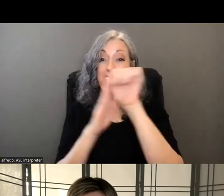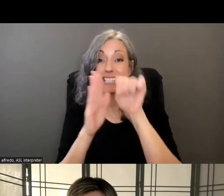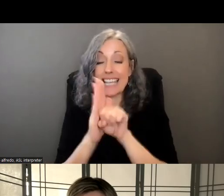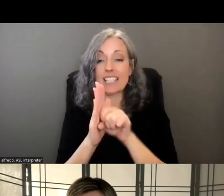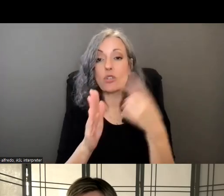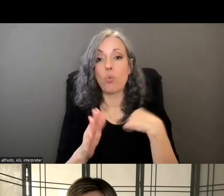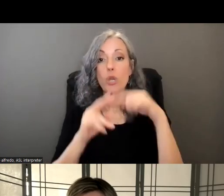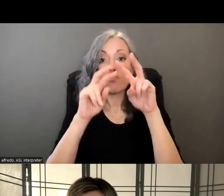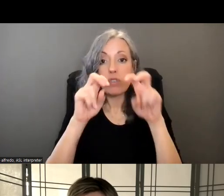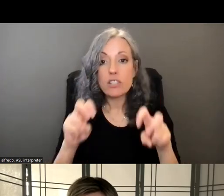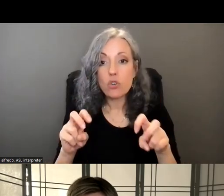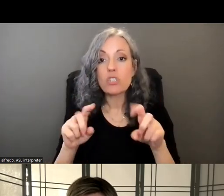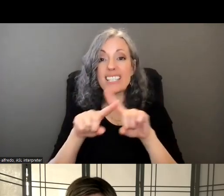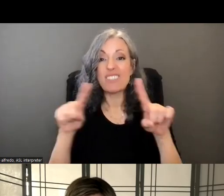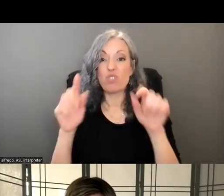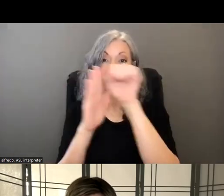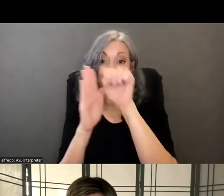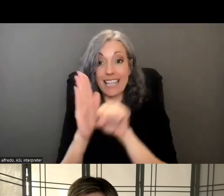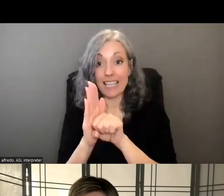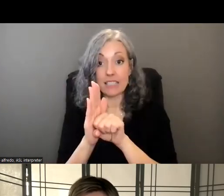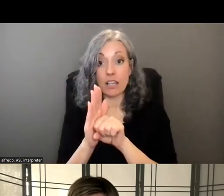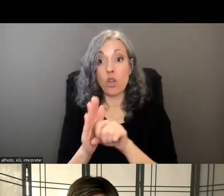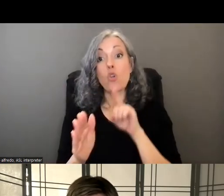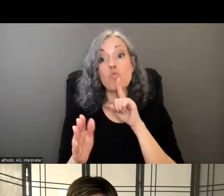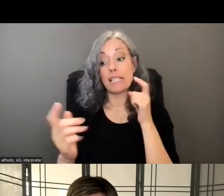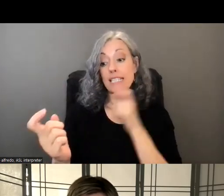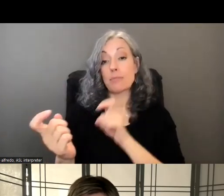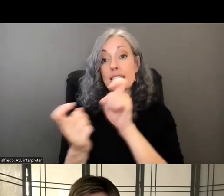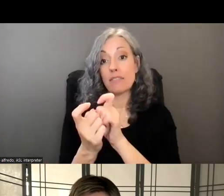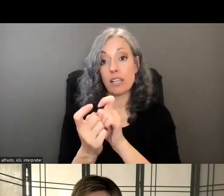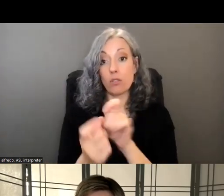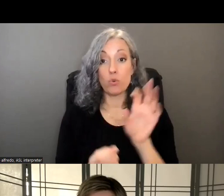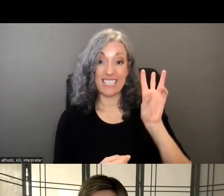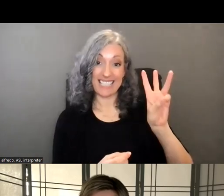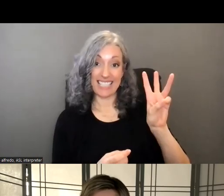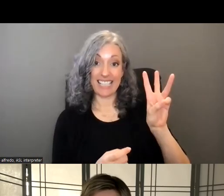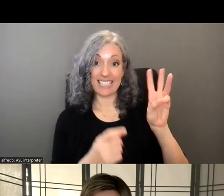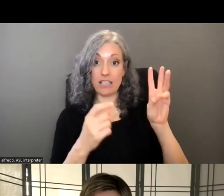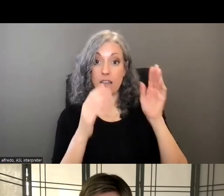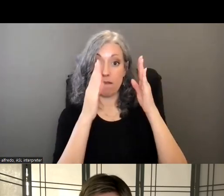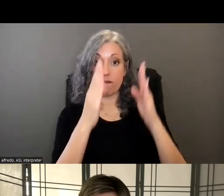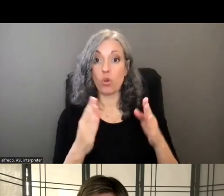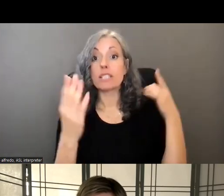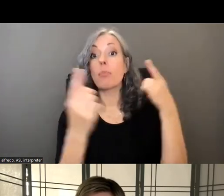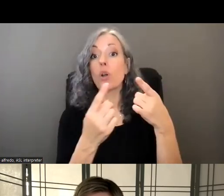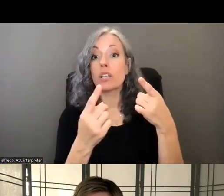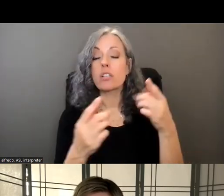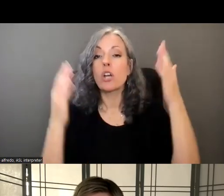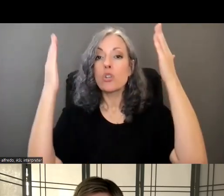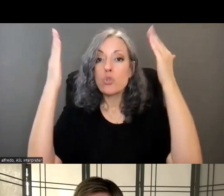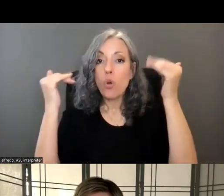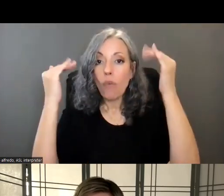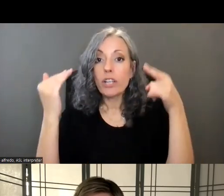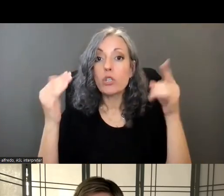states and we got pretty specific around those six focus areas so hopefully you will be able to